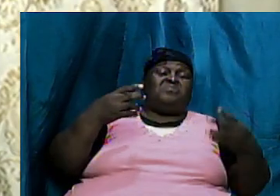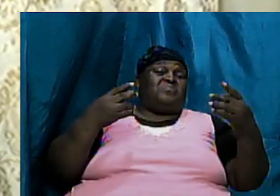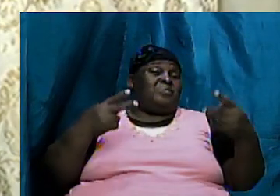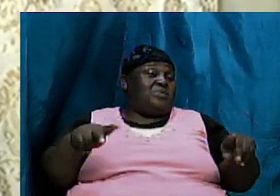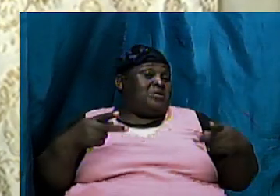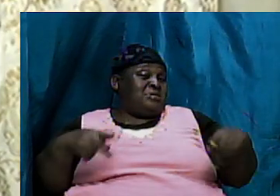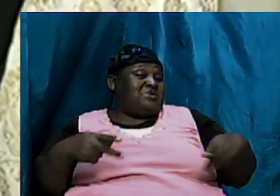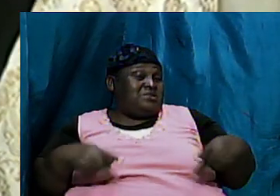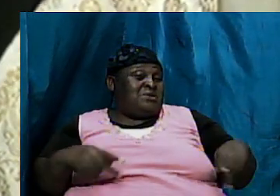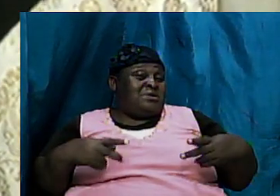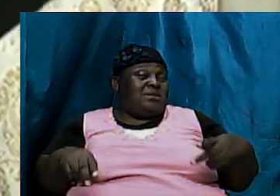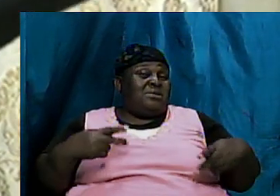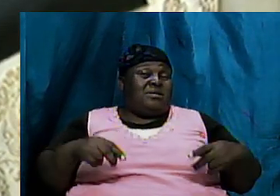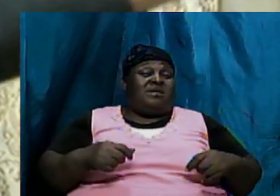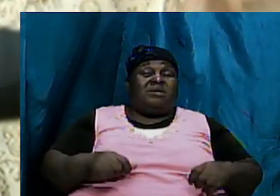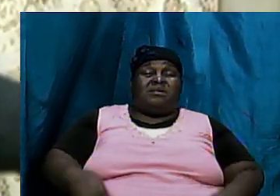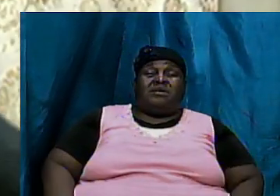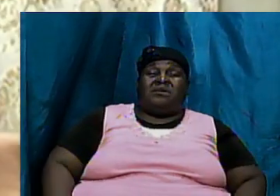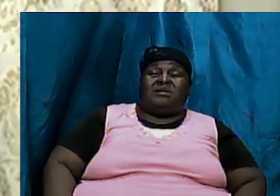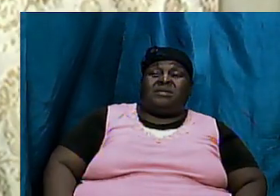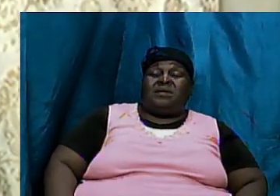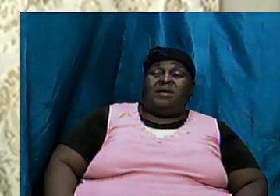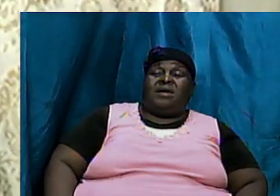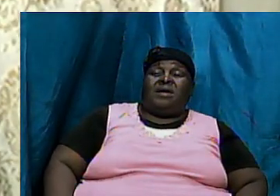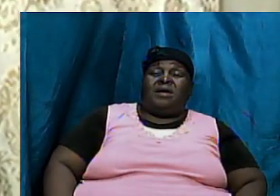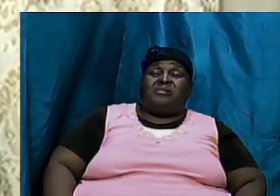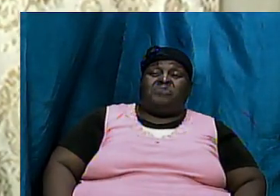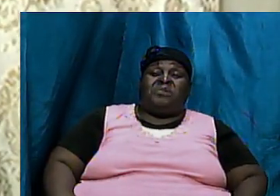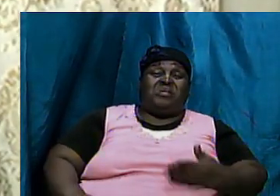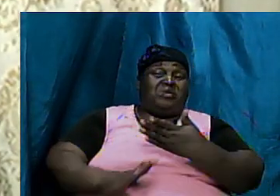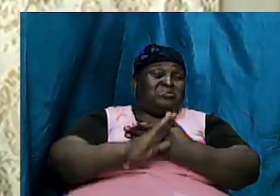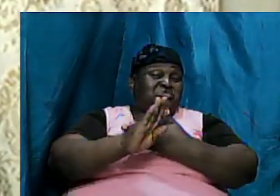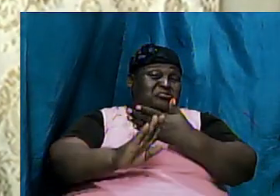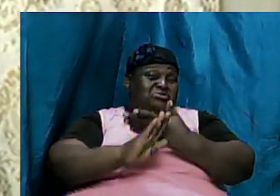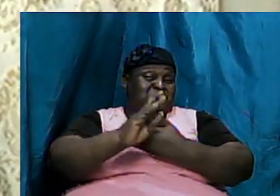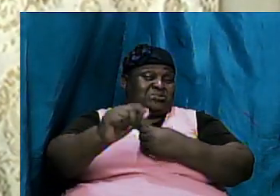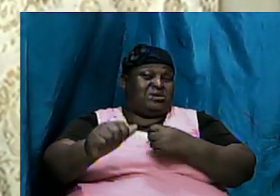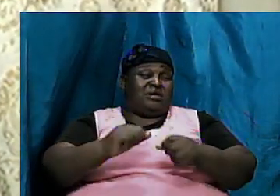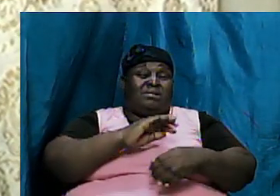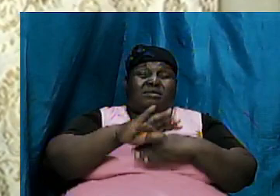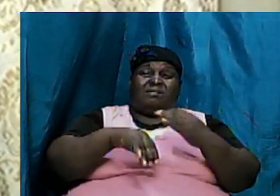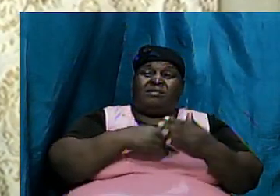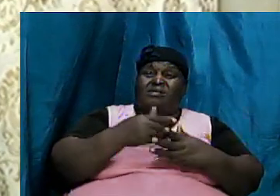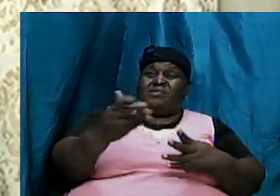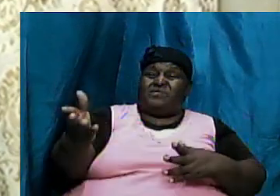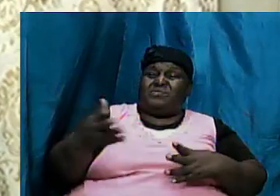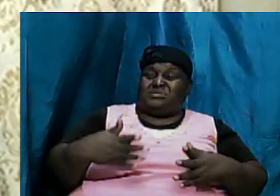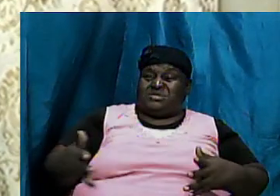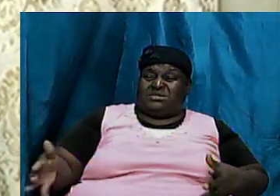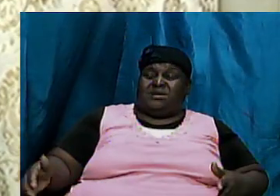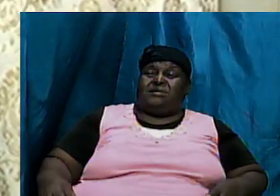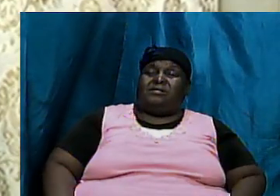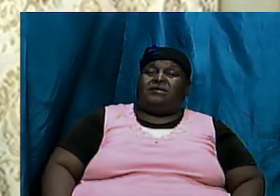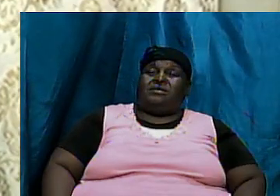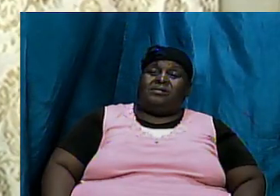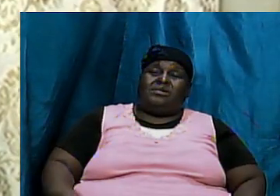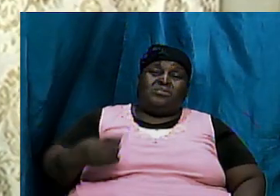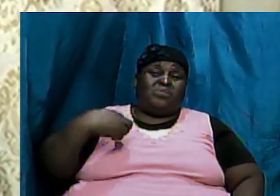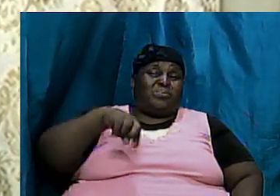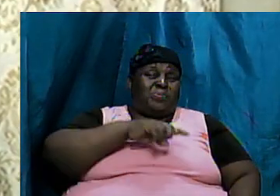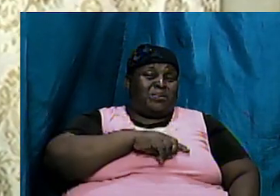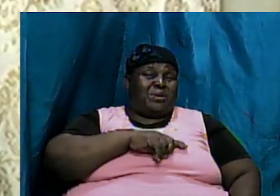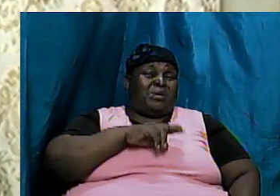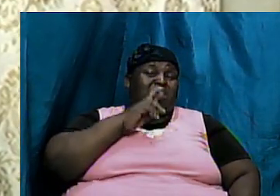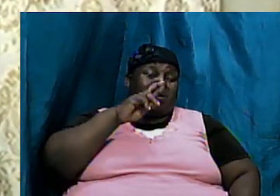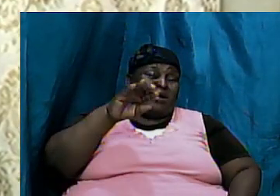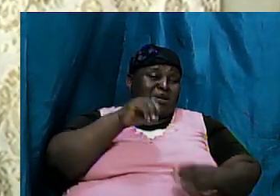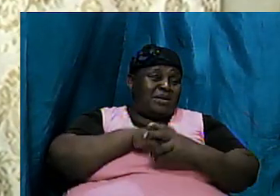and Negro white sands and all of those stuff when we look at it it is as if we are in